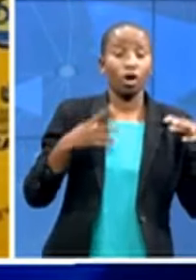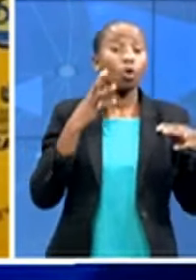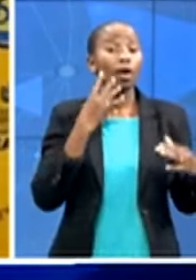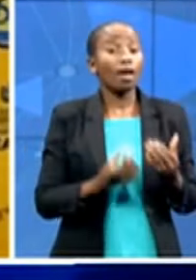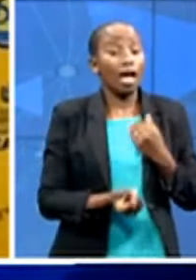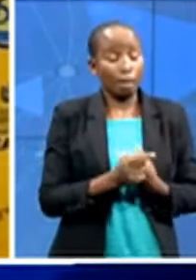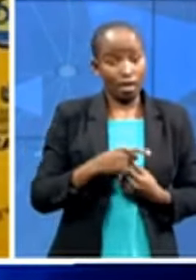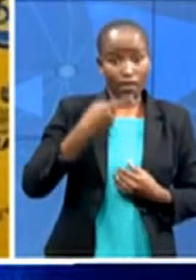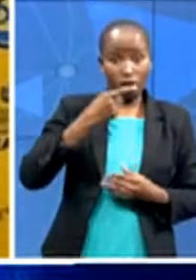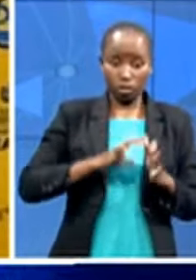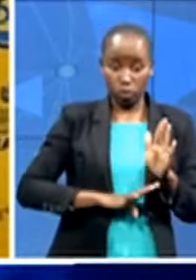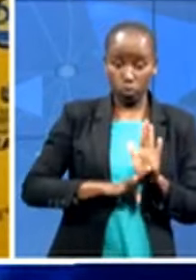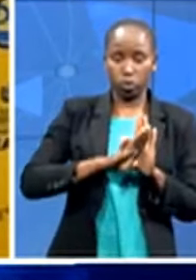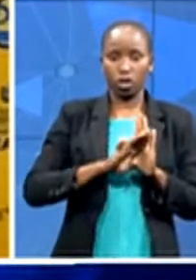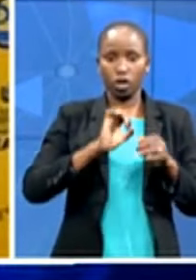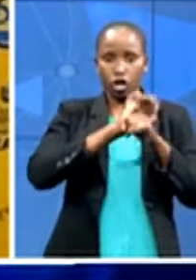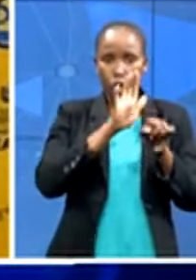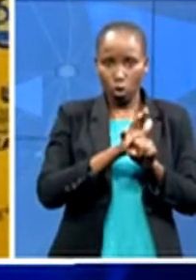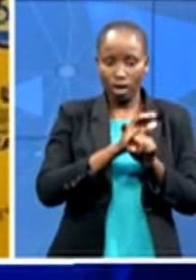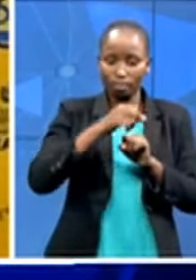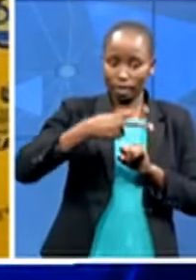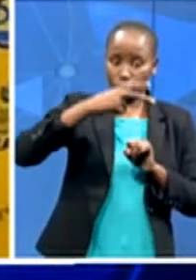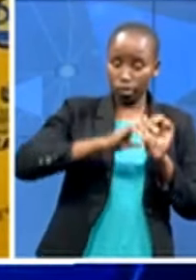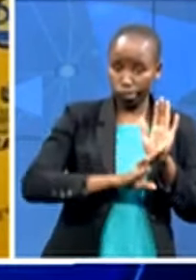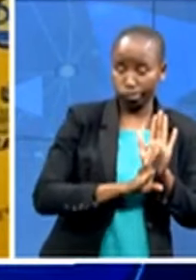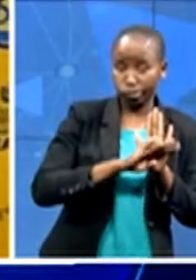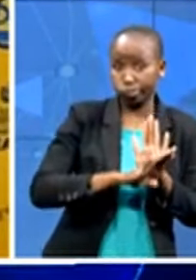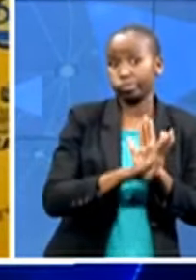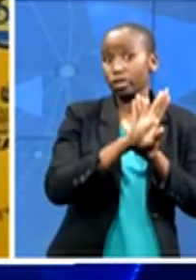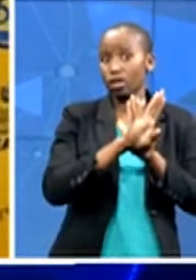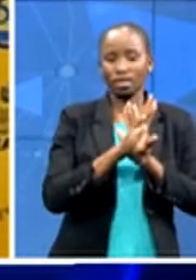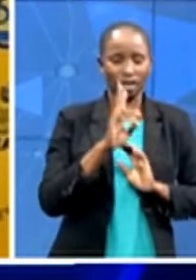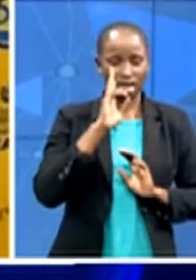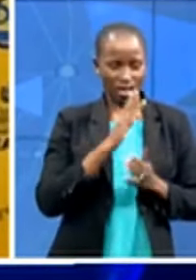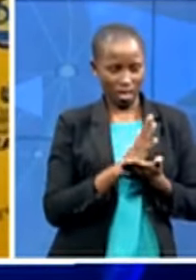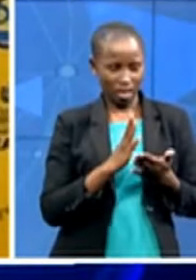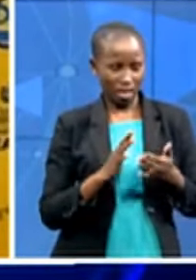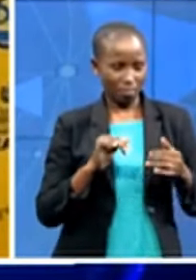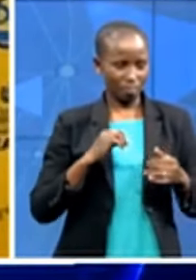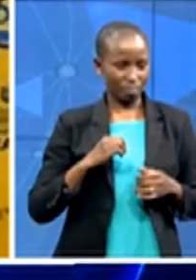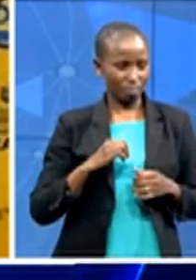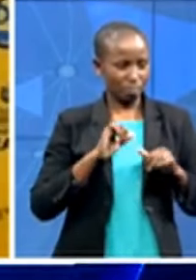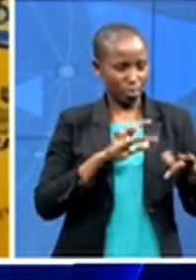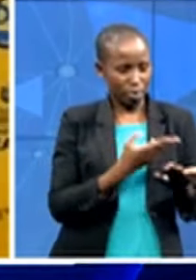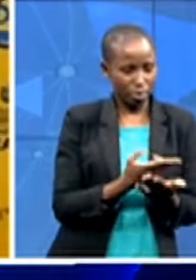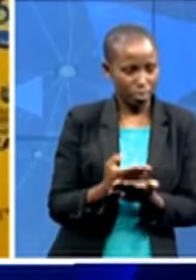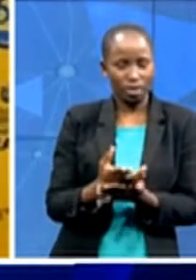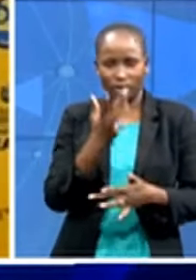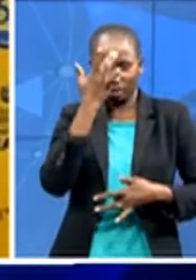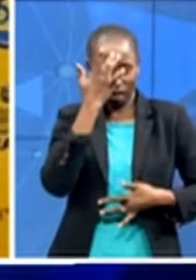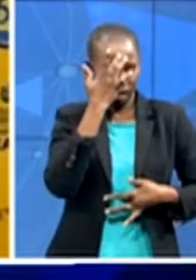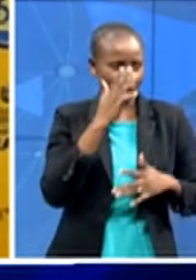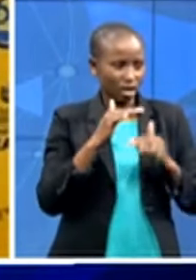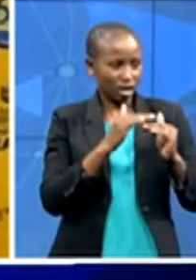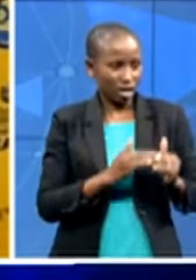itself you see patients with other medical conditions that have not been attended to we've got to look at the surgical backlogs so